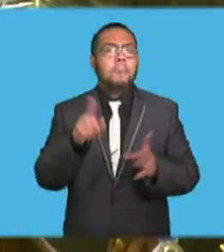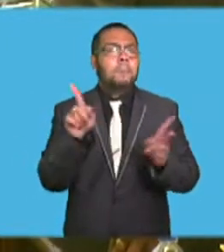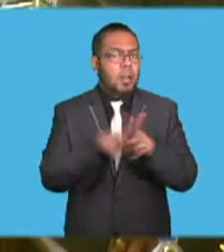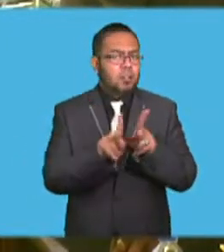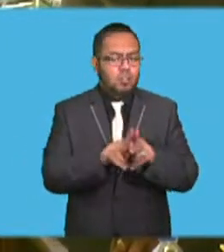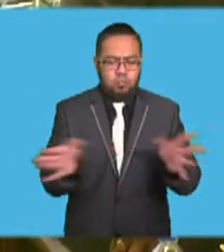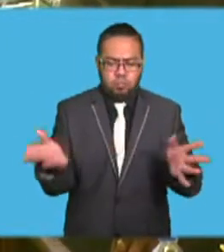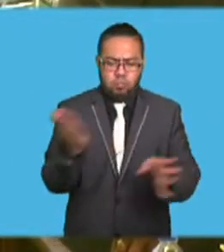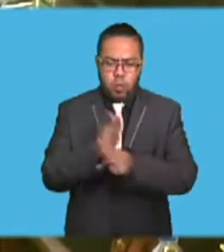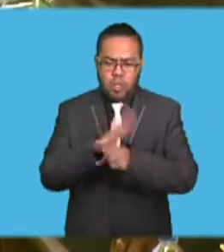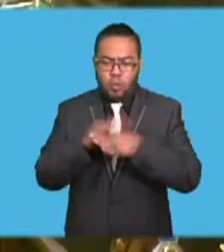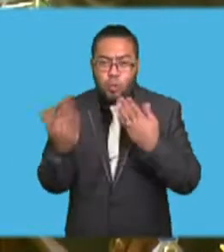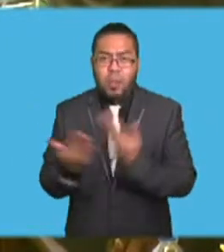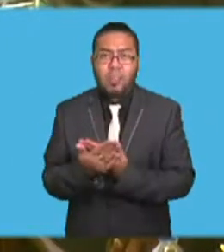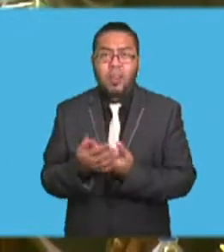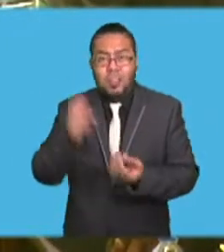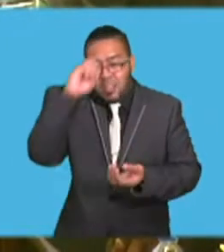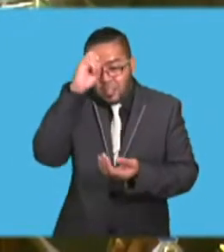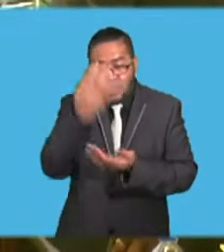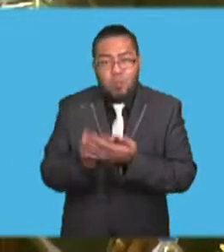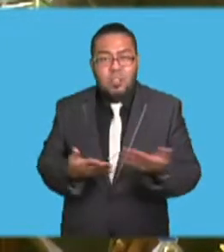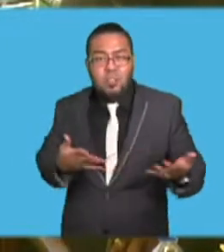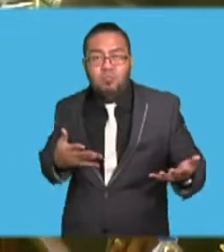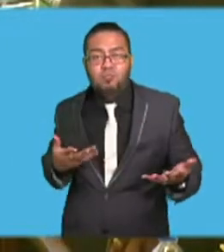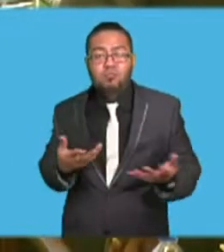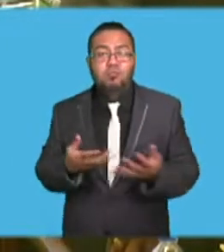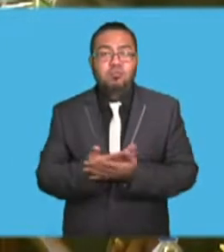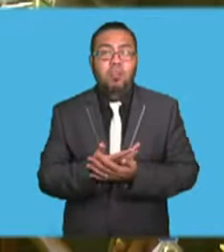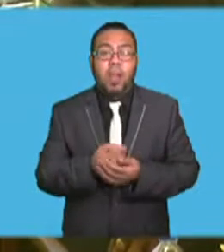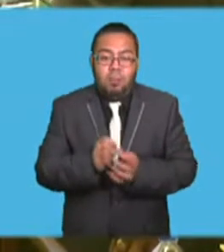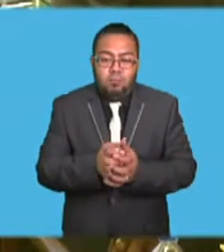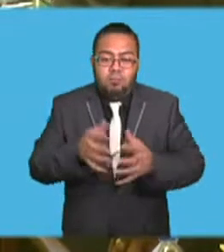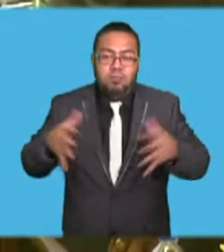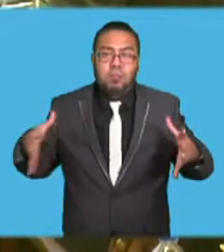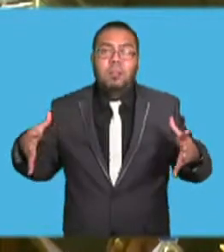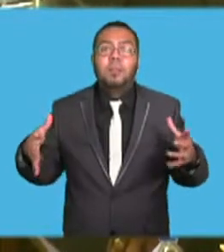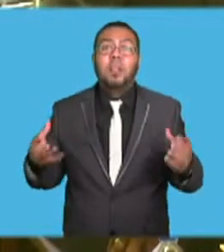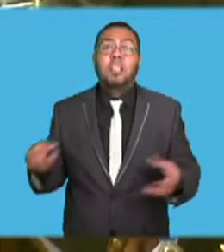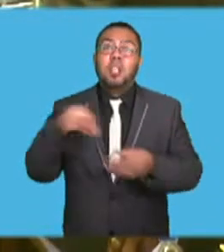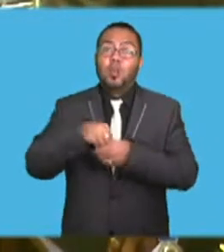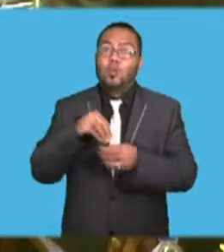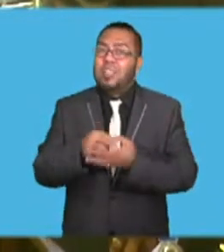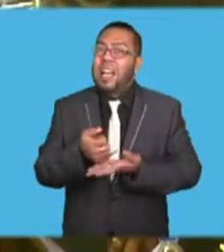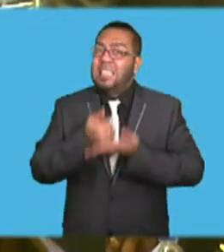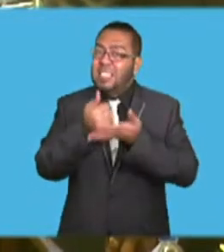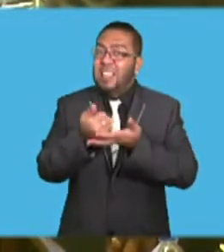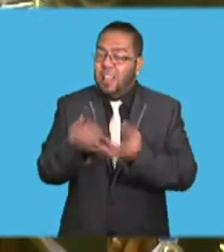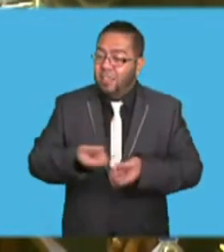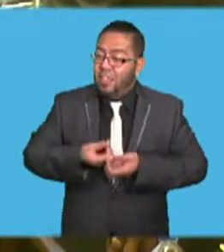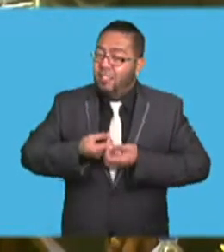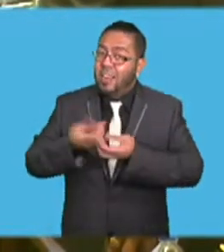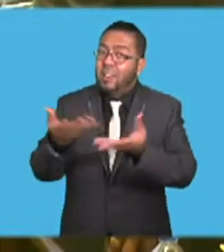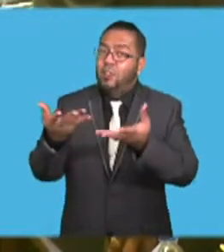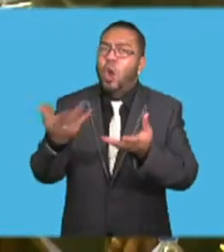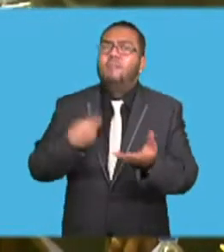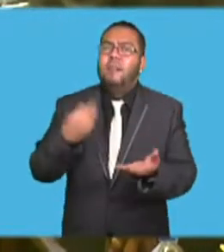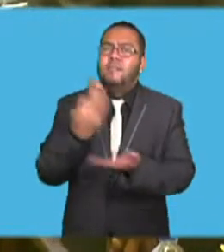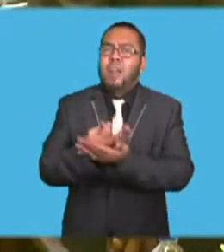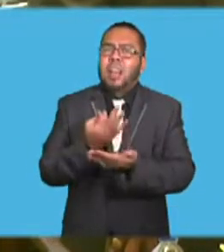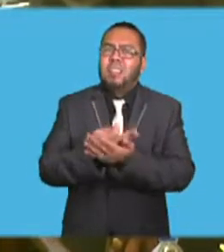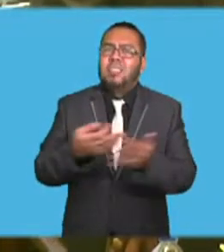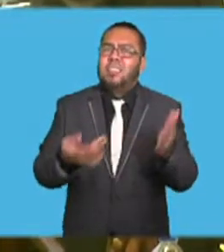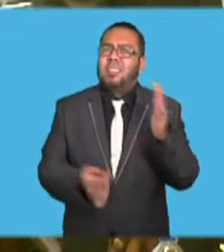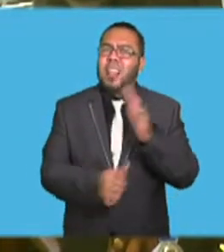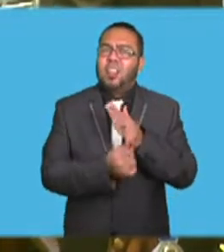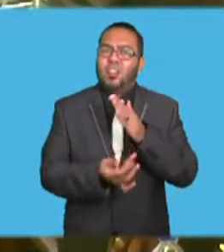experiences, working together and multiplying effects. And this includes assistance in the delivery of finance, technology